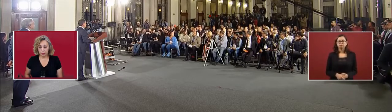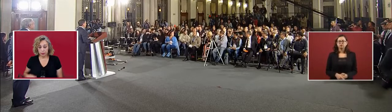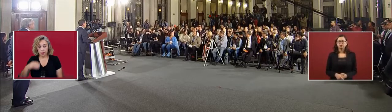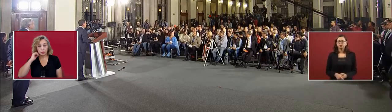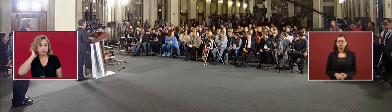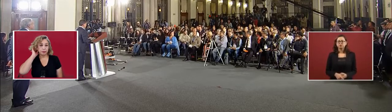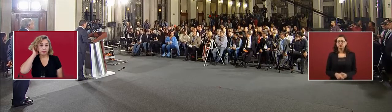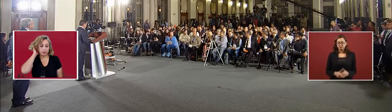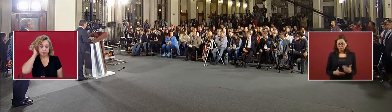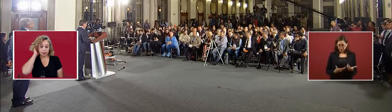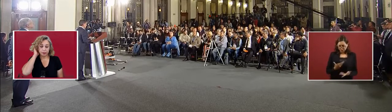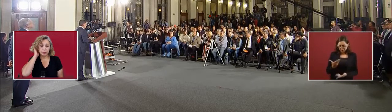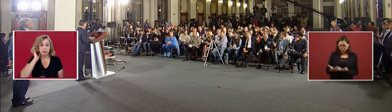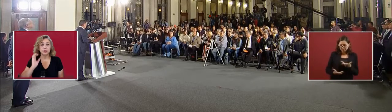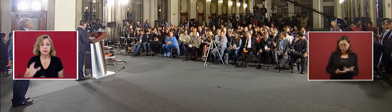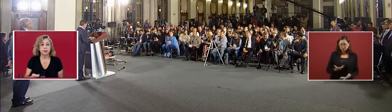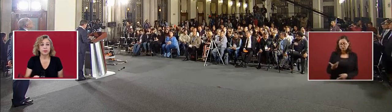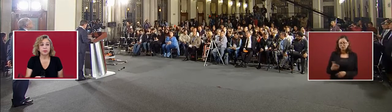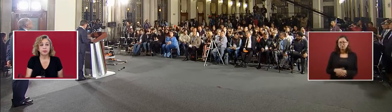Okay.